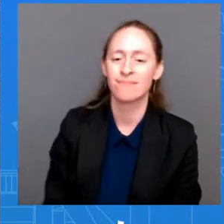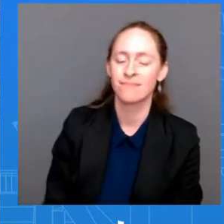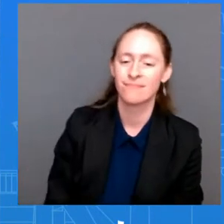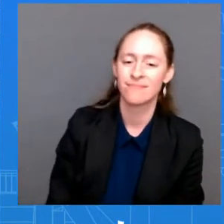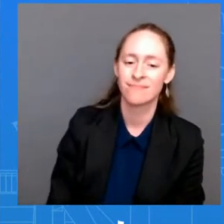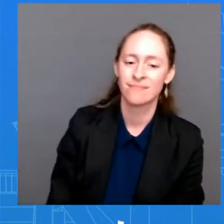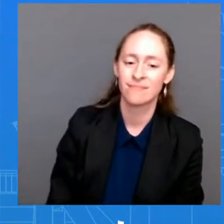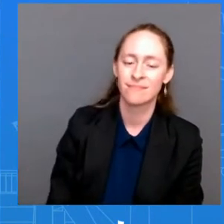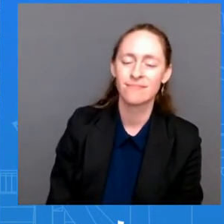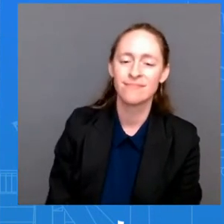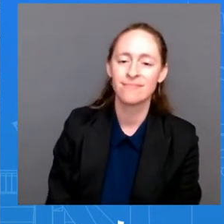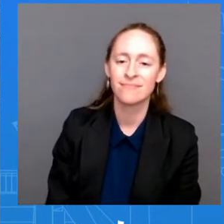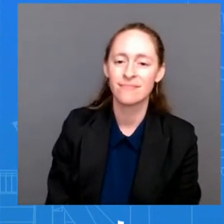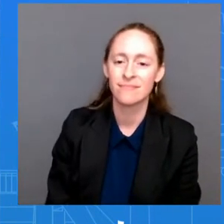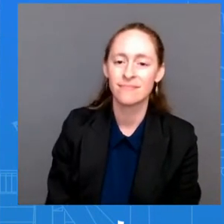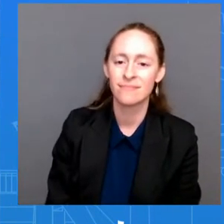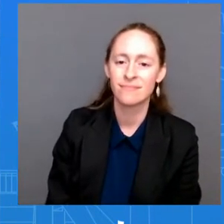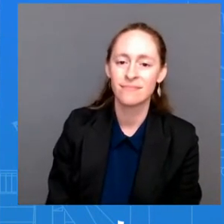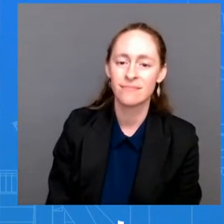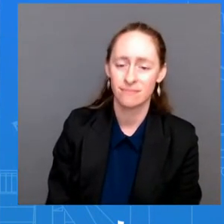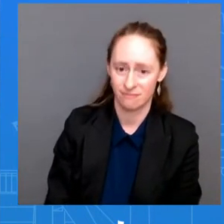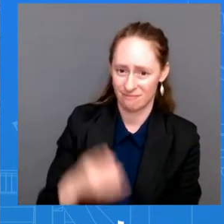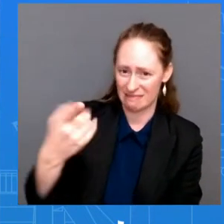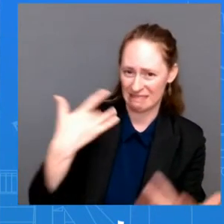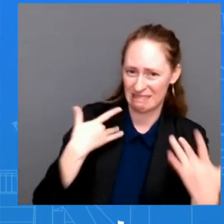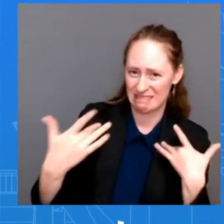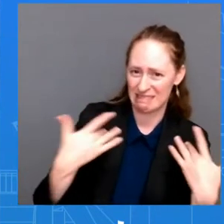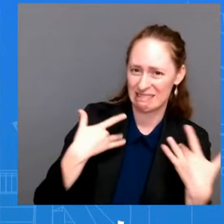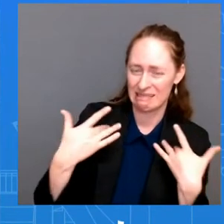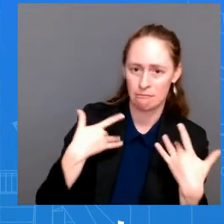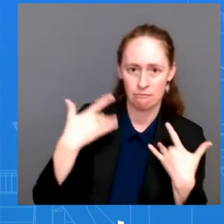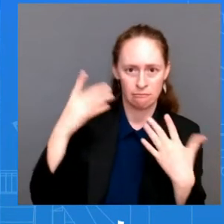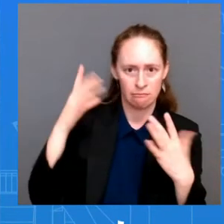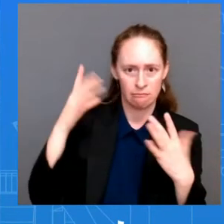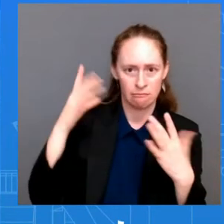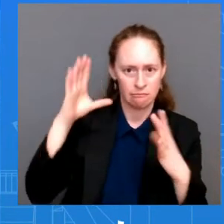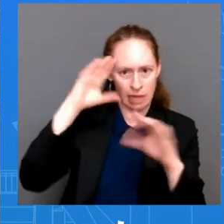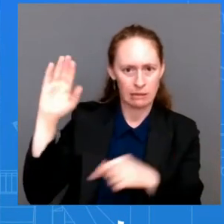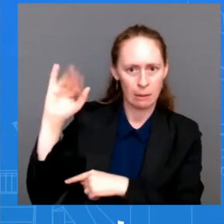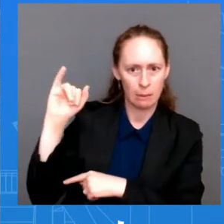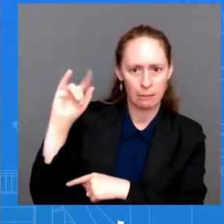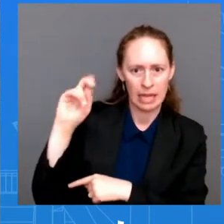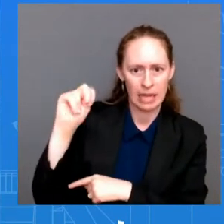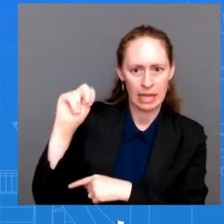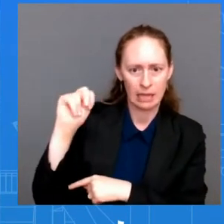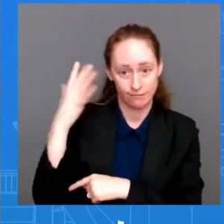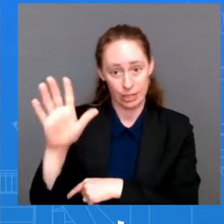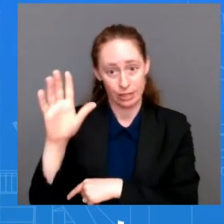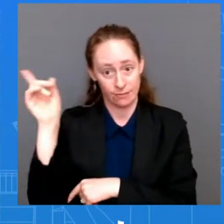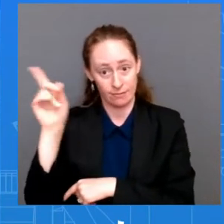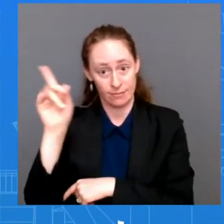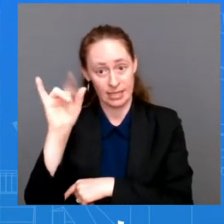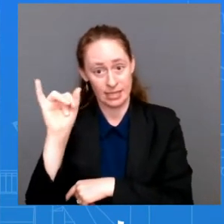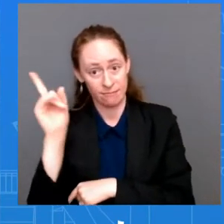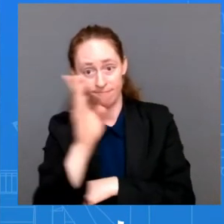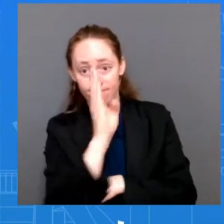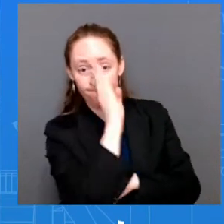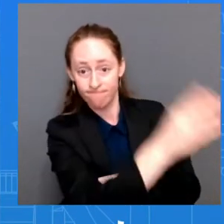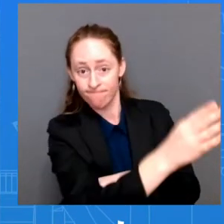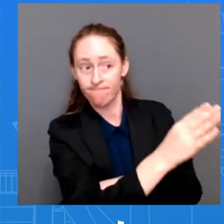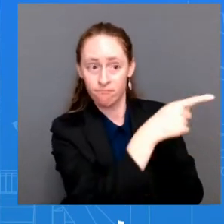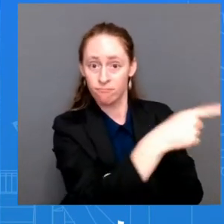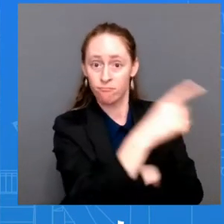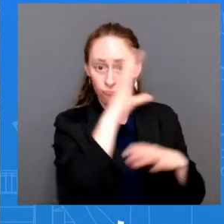President Biden raised directly with the presidency during their phone call? We didn't get a very detailed readout of the